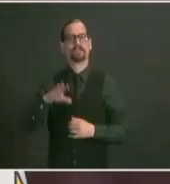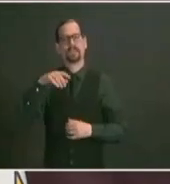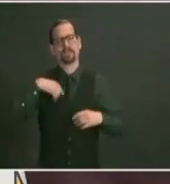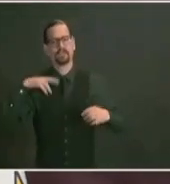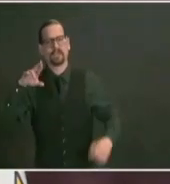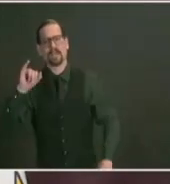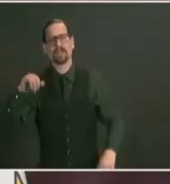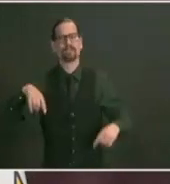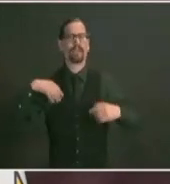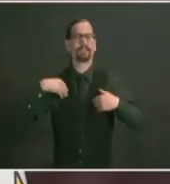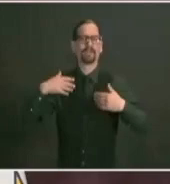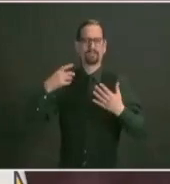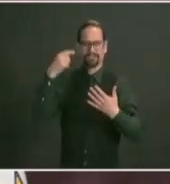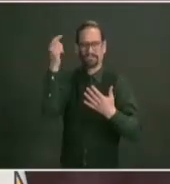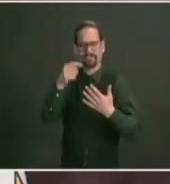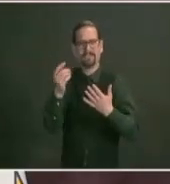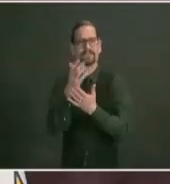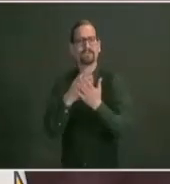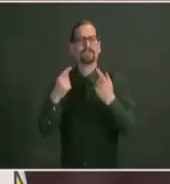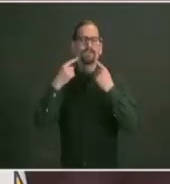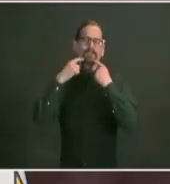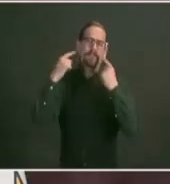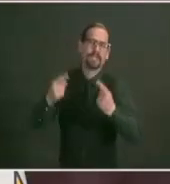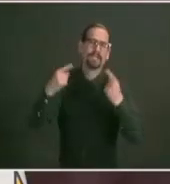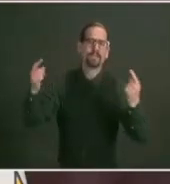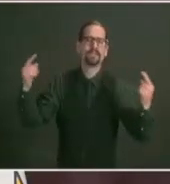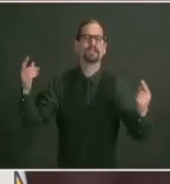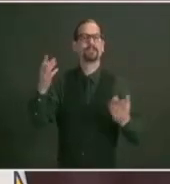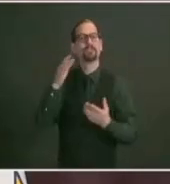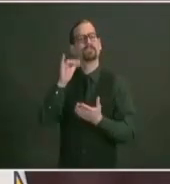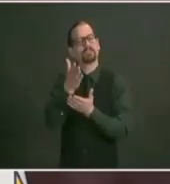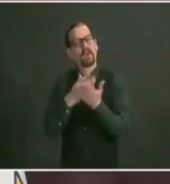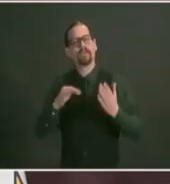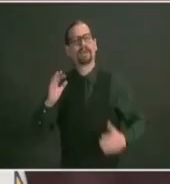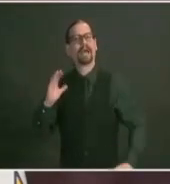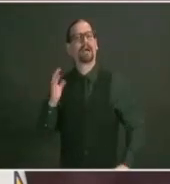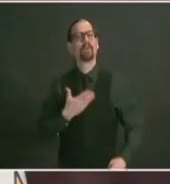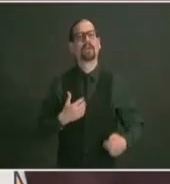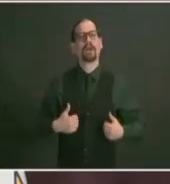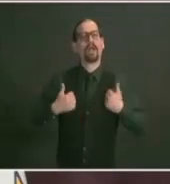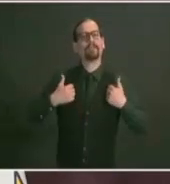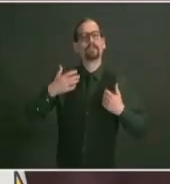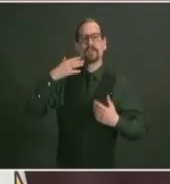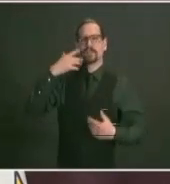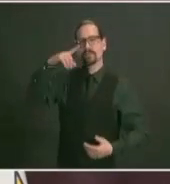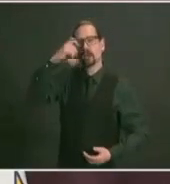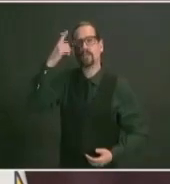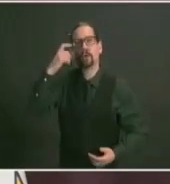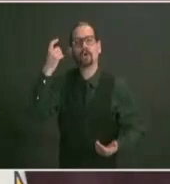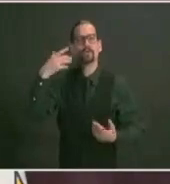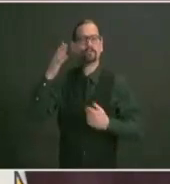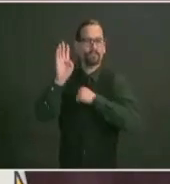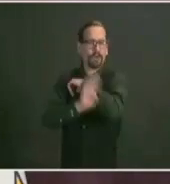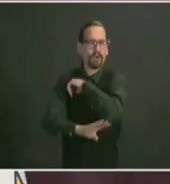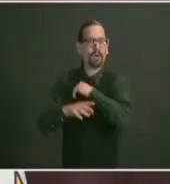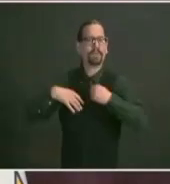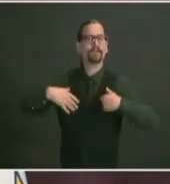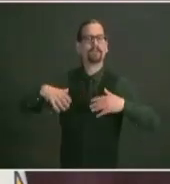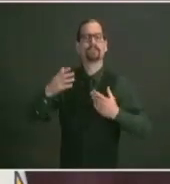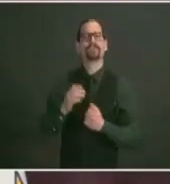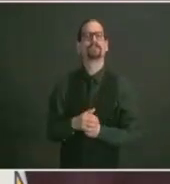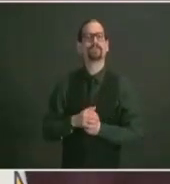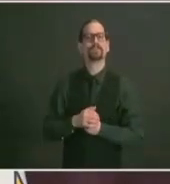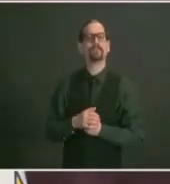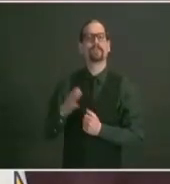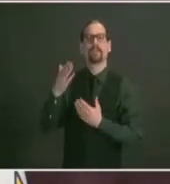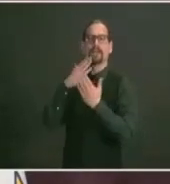of life in rhode island it makes for a phenomenal summer it makes for a phenomenal fall and we're grateful to governor mckee for providing the leadership that we can